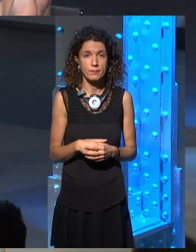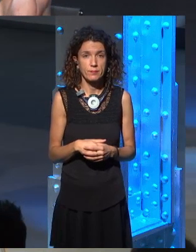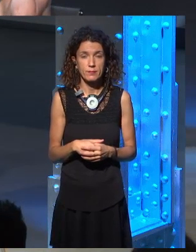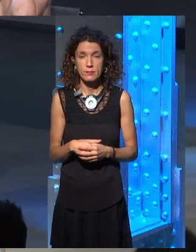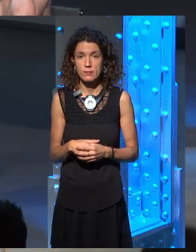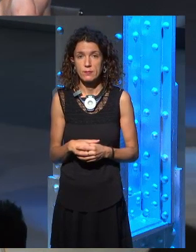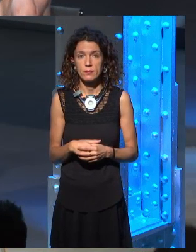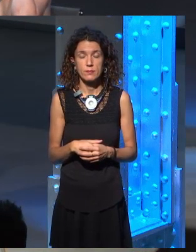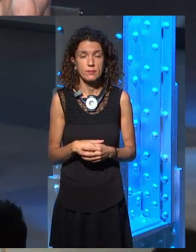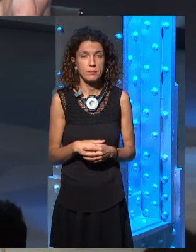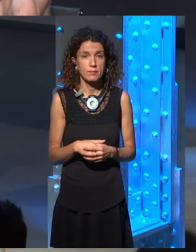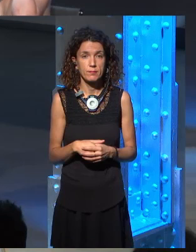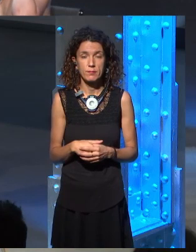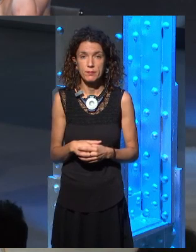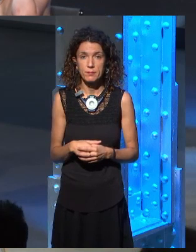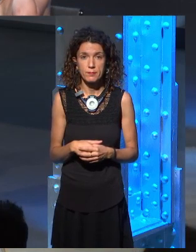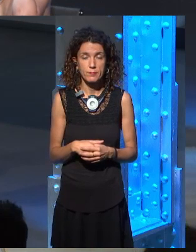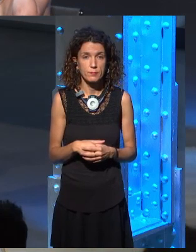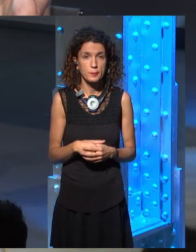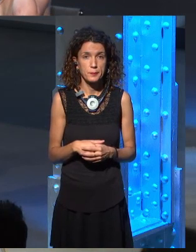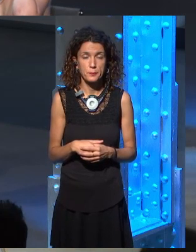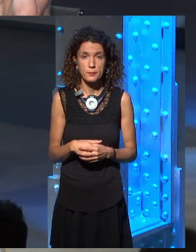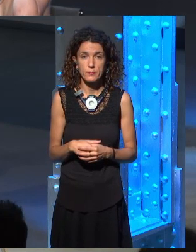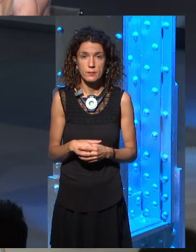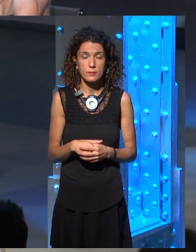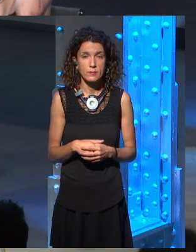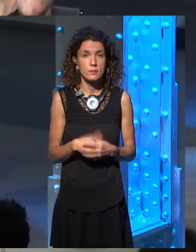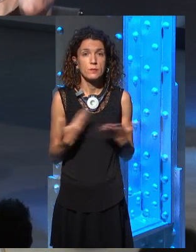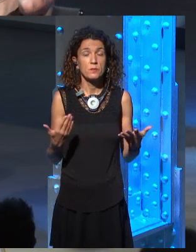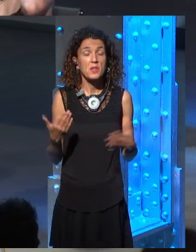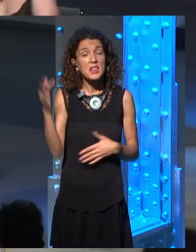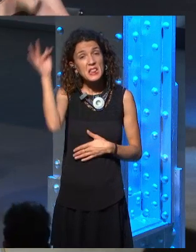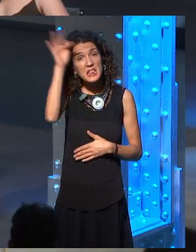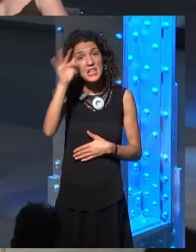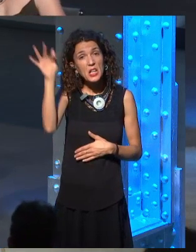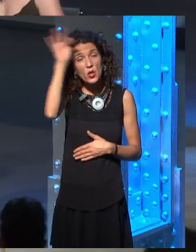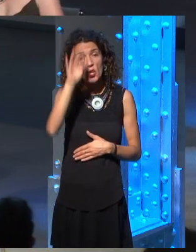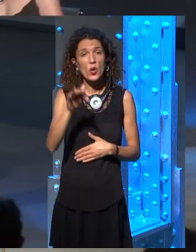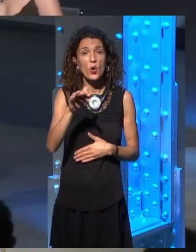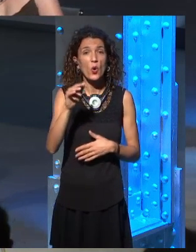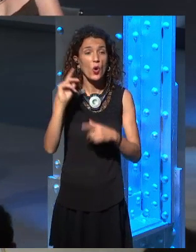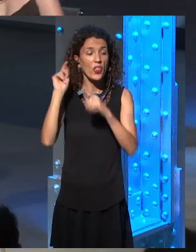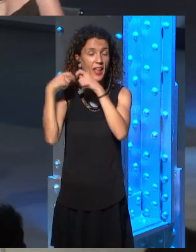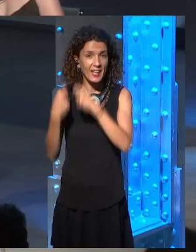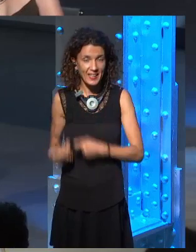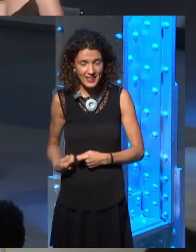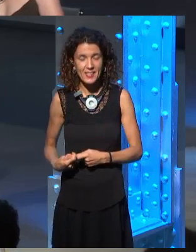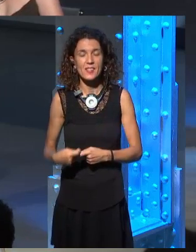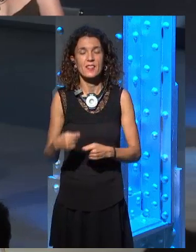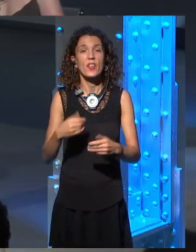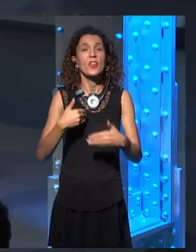The theory that, uh, uh, Quaithy is actually Daenerys from the future. Oh, yeah. I,